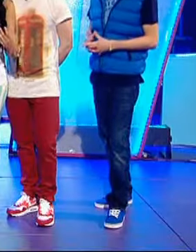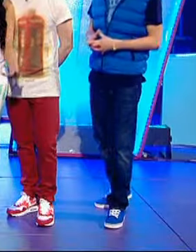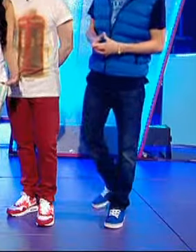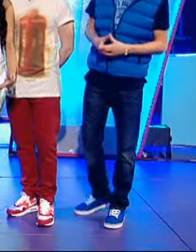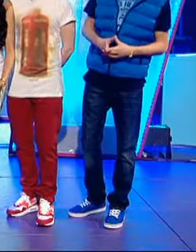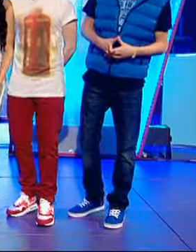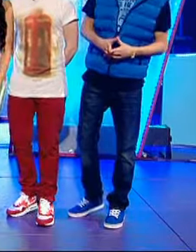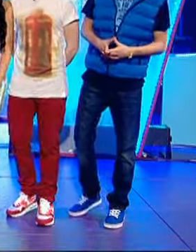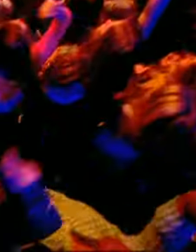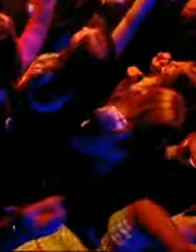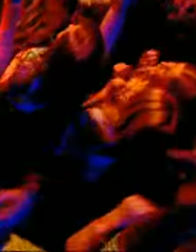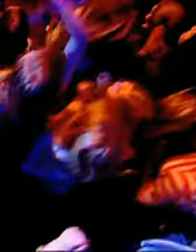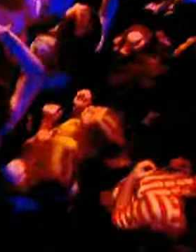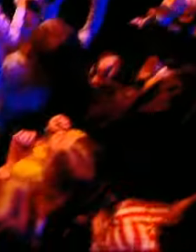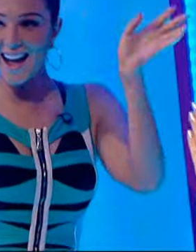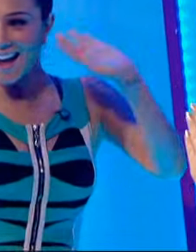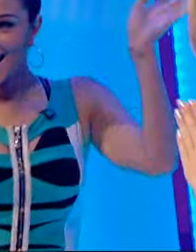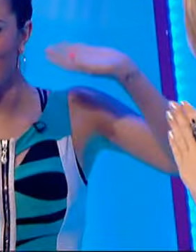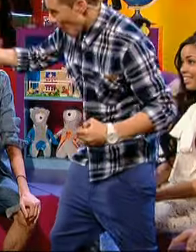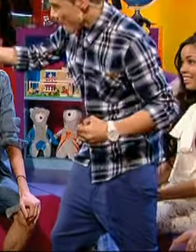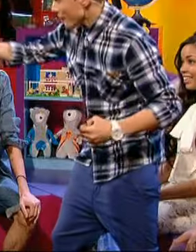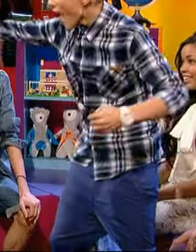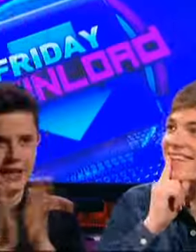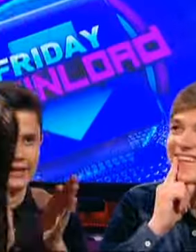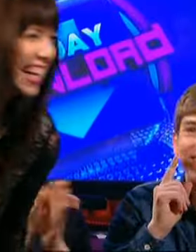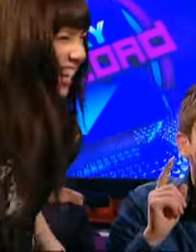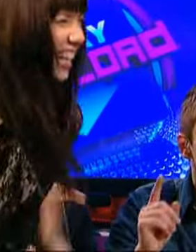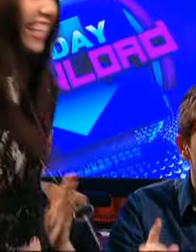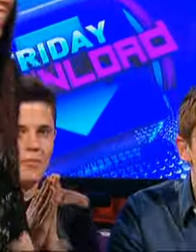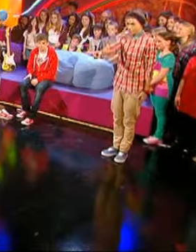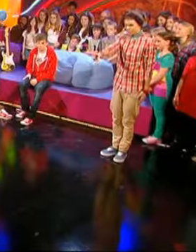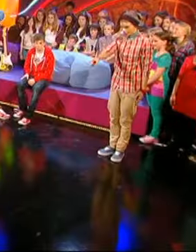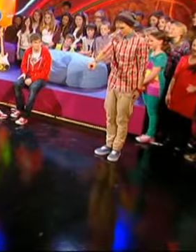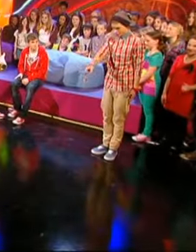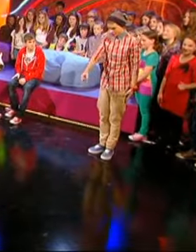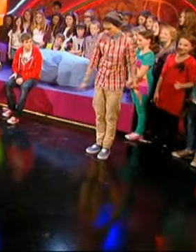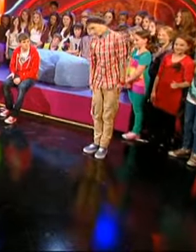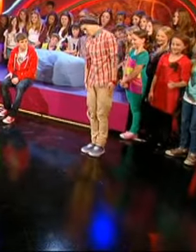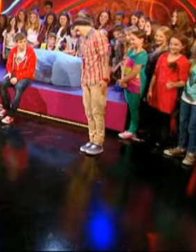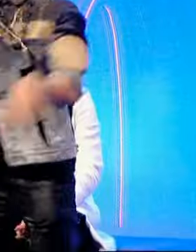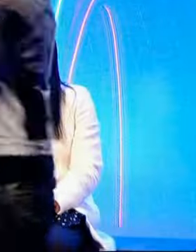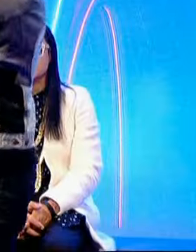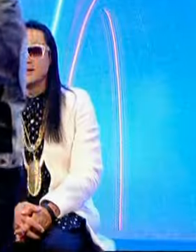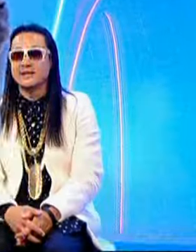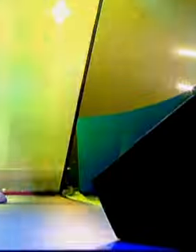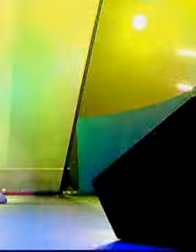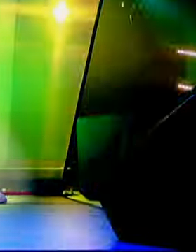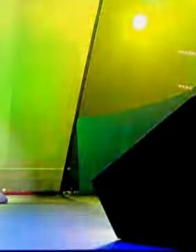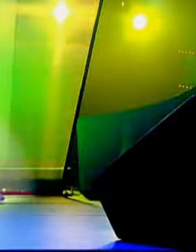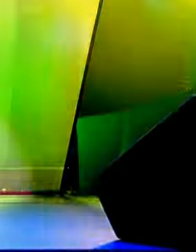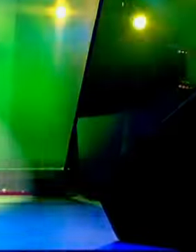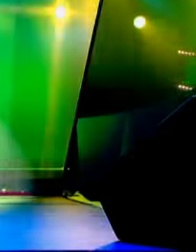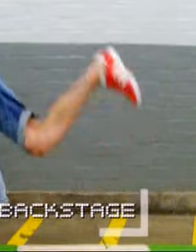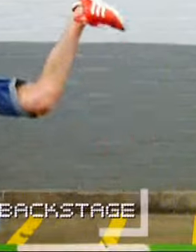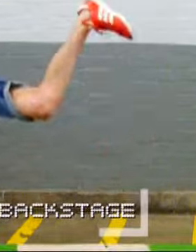It's Friday! The party starts here! Yeah! And everyone's invited. Do